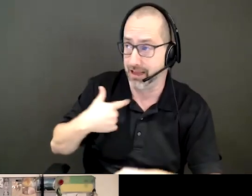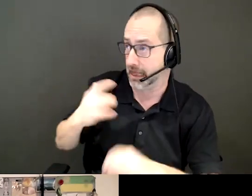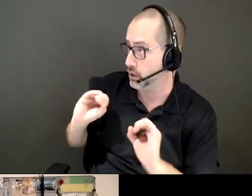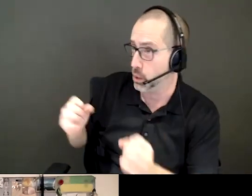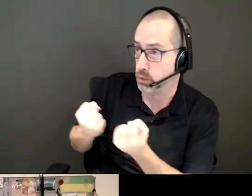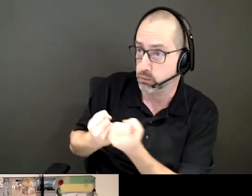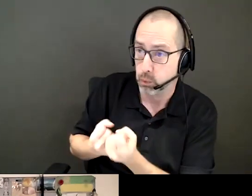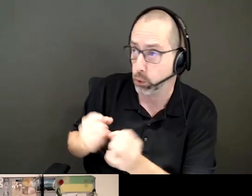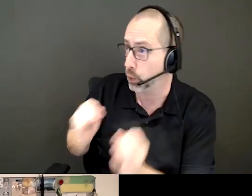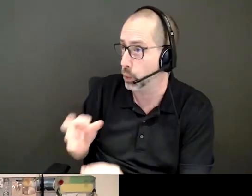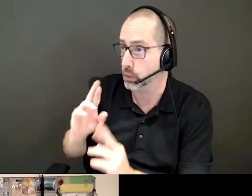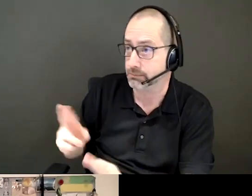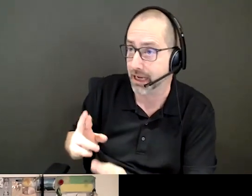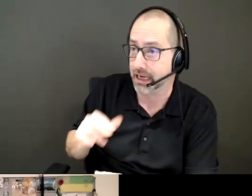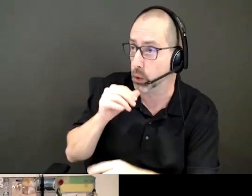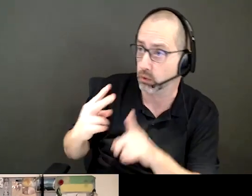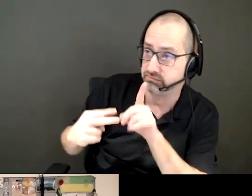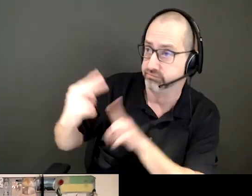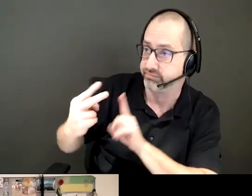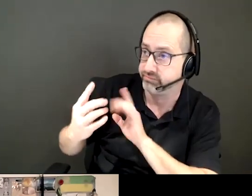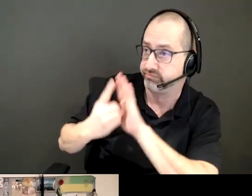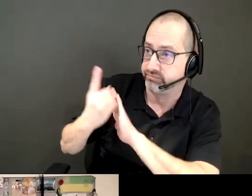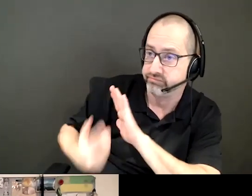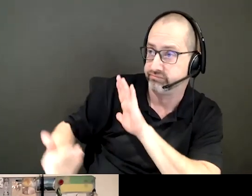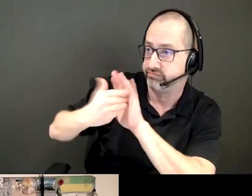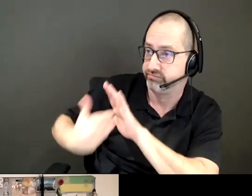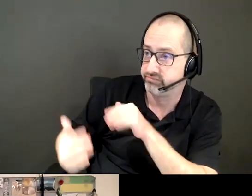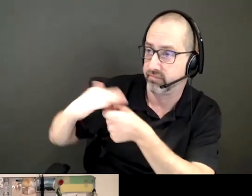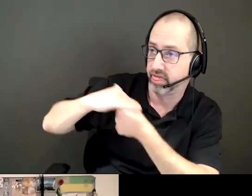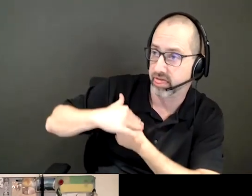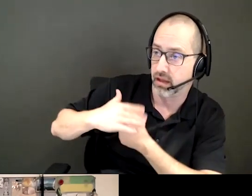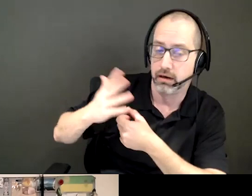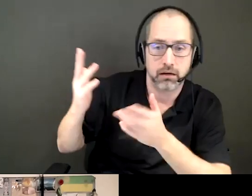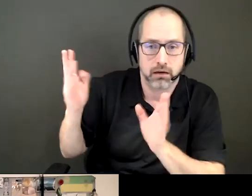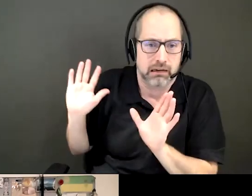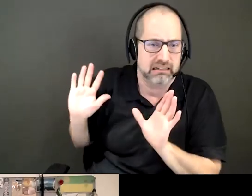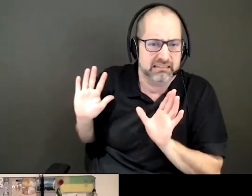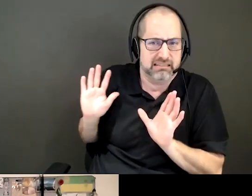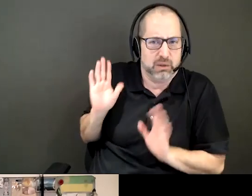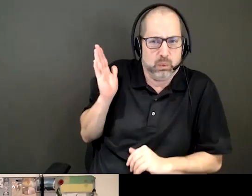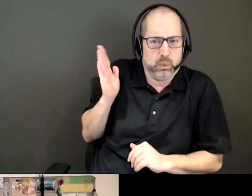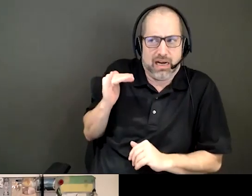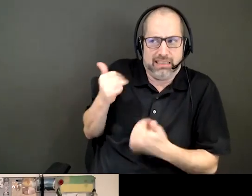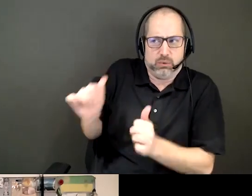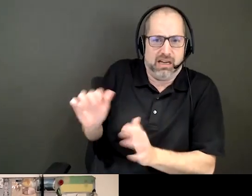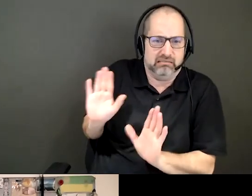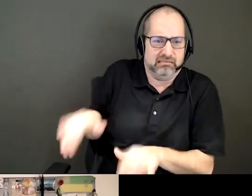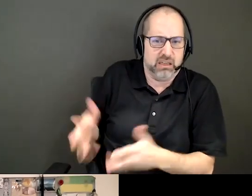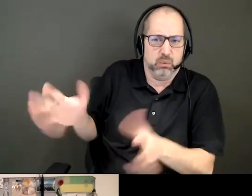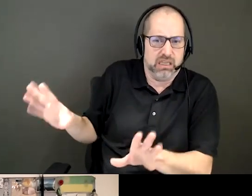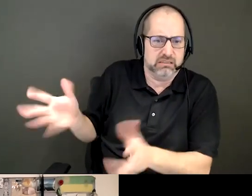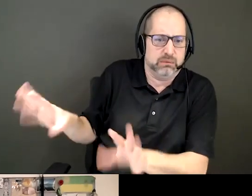you can't get respect, or you're going to be disrespected when you try to access these services, why would you go? And we deal with that all the time.